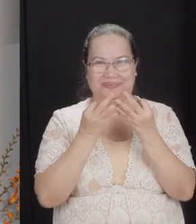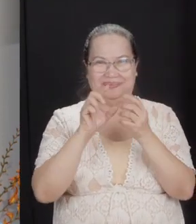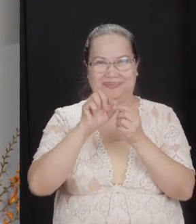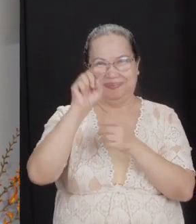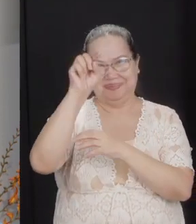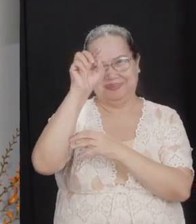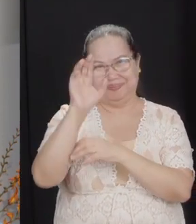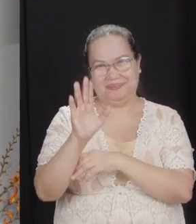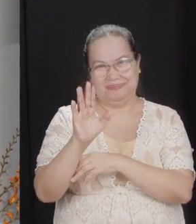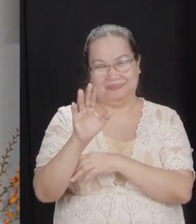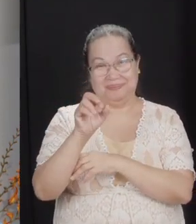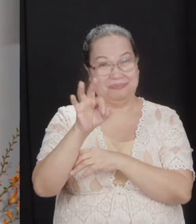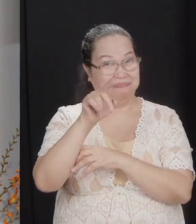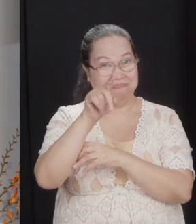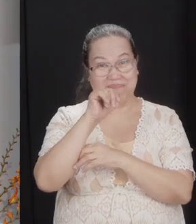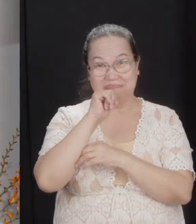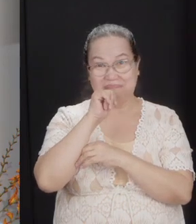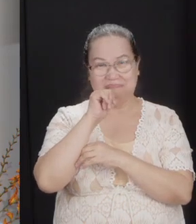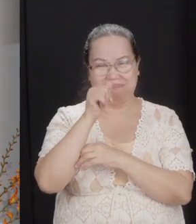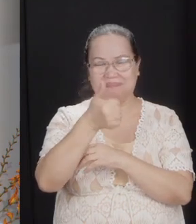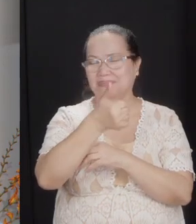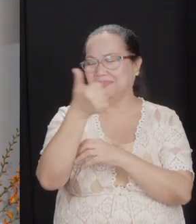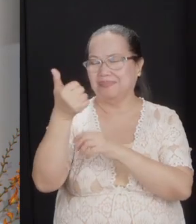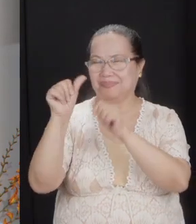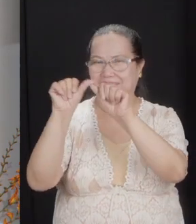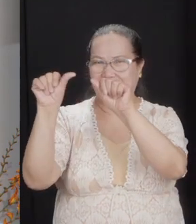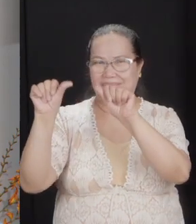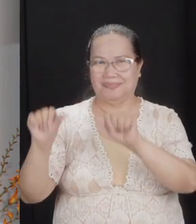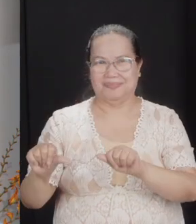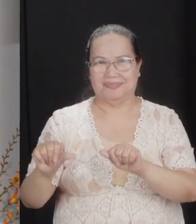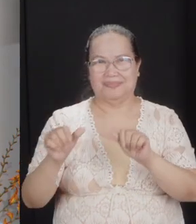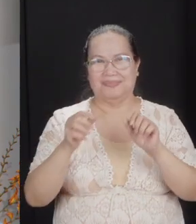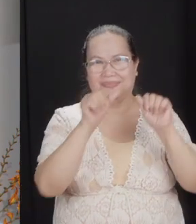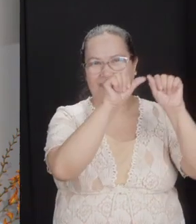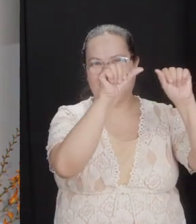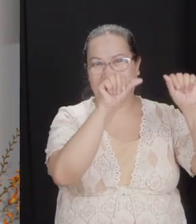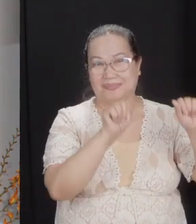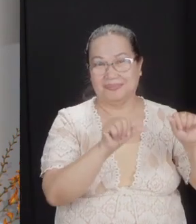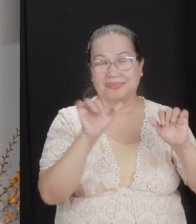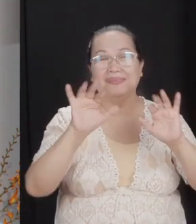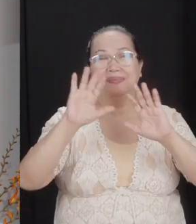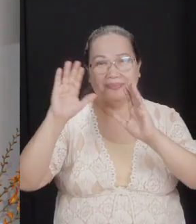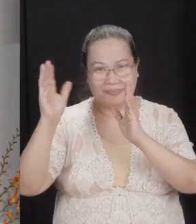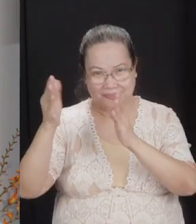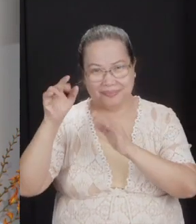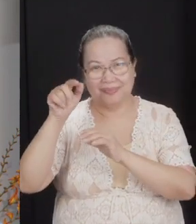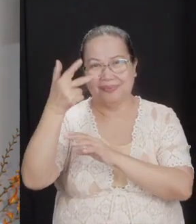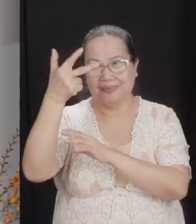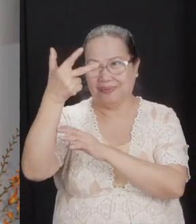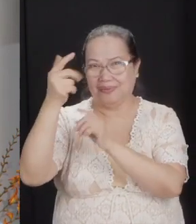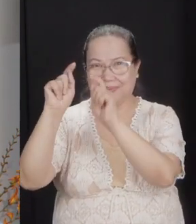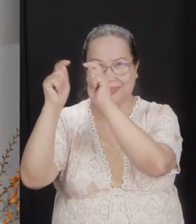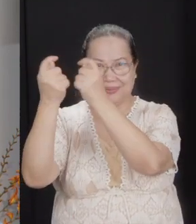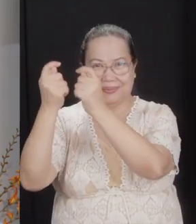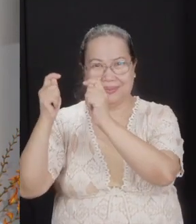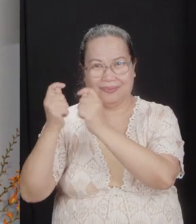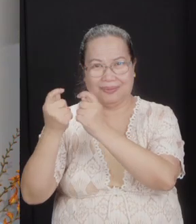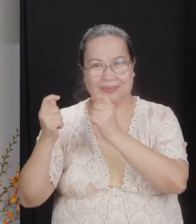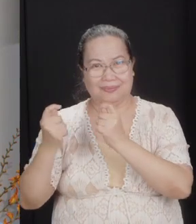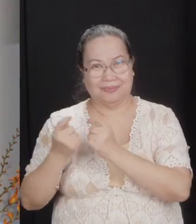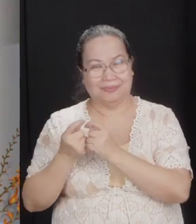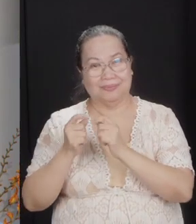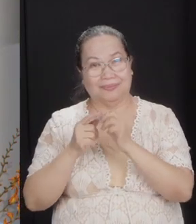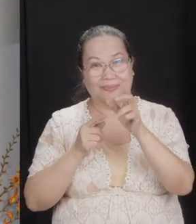If not, you're still believing in another altar. You're no different from Reuben, God, and Manasseh. And if you've heard this more than